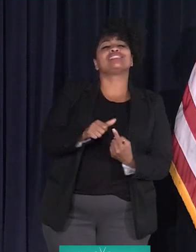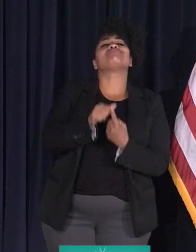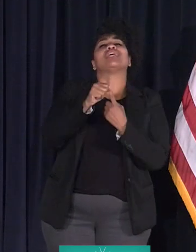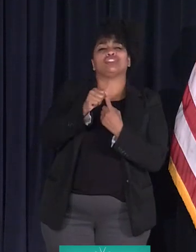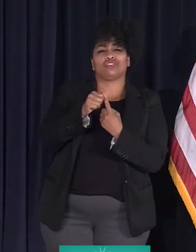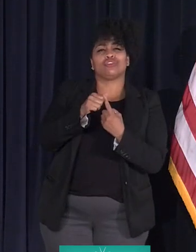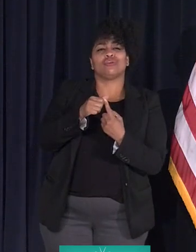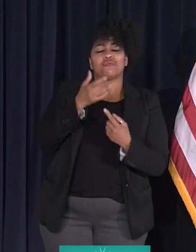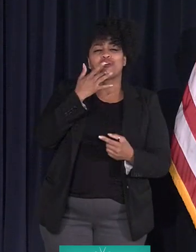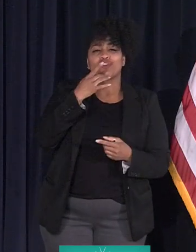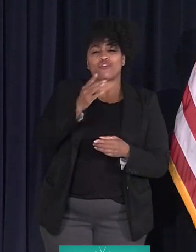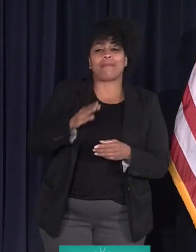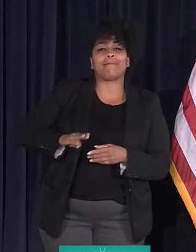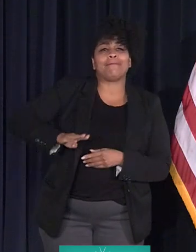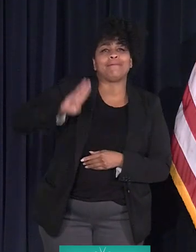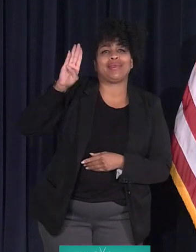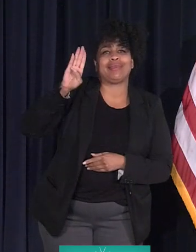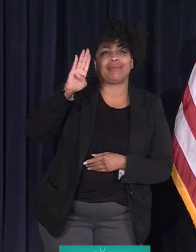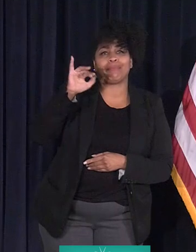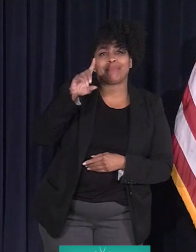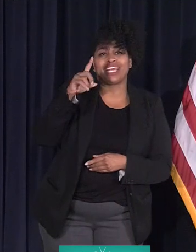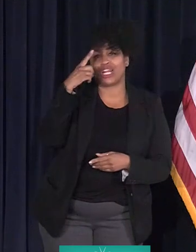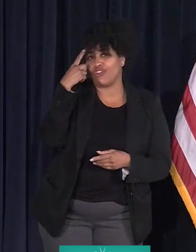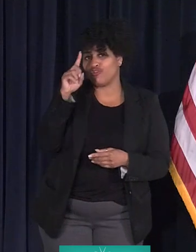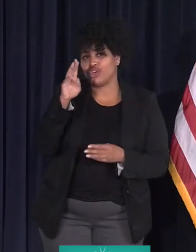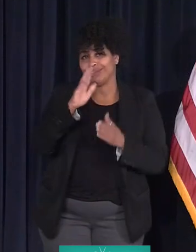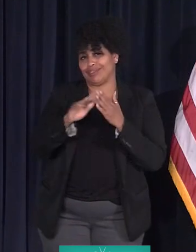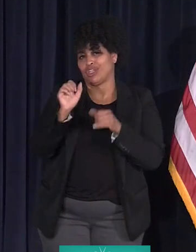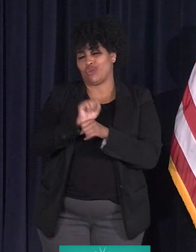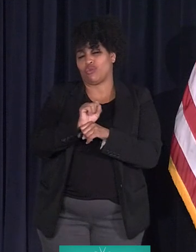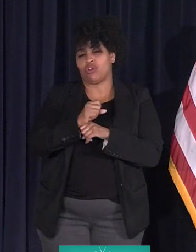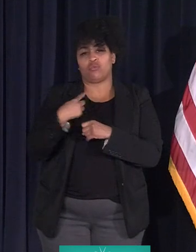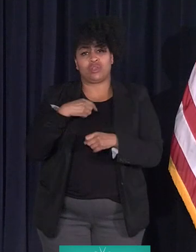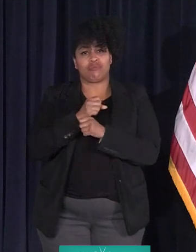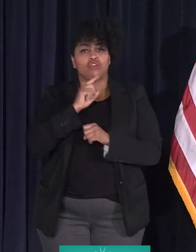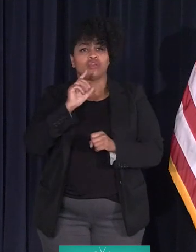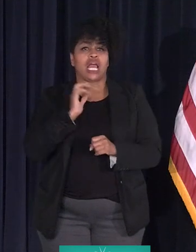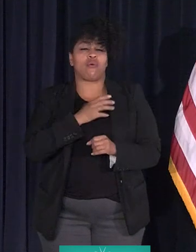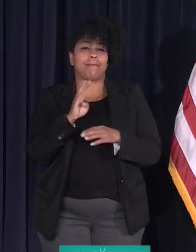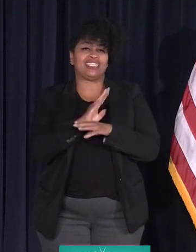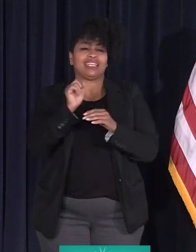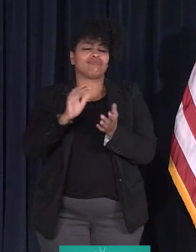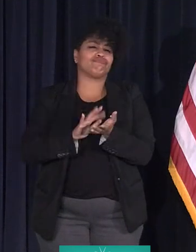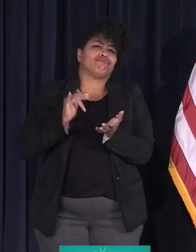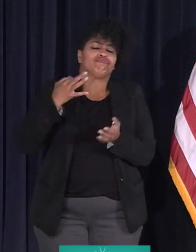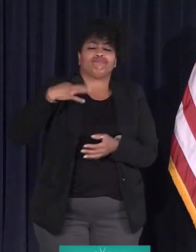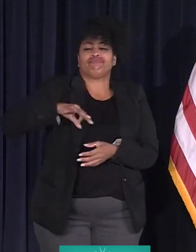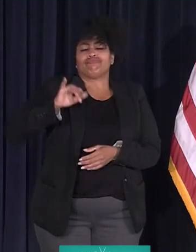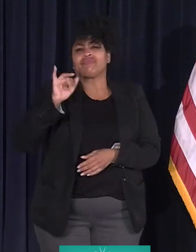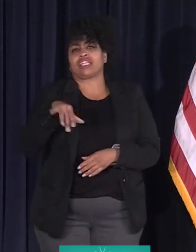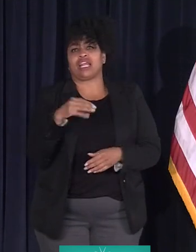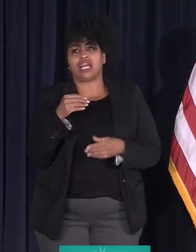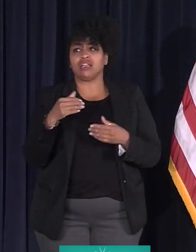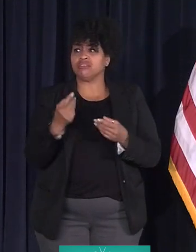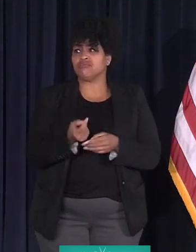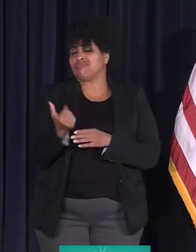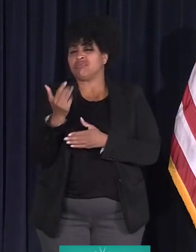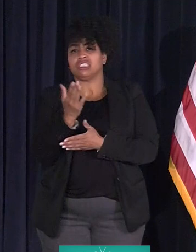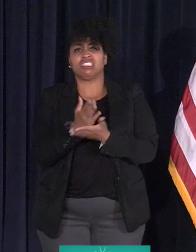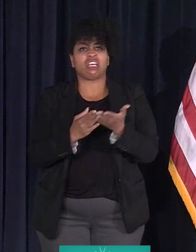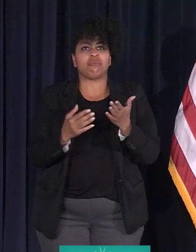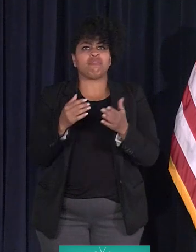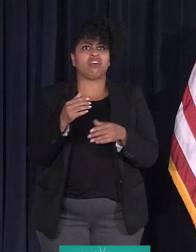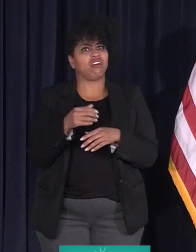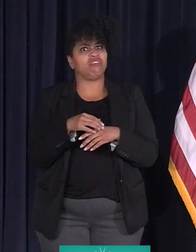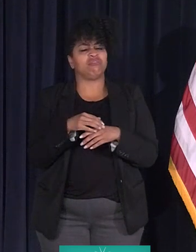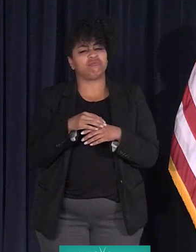on city work. Our team makes sure that businesses can take advantage of this and have even eliminated some of the bureaucracy that have made this